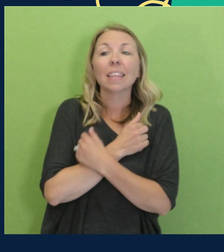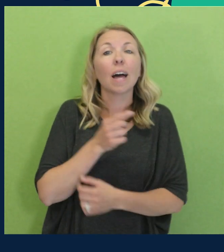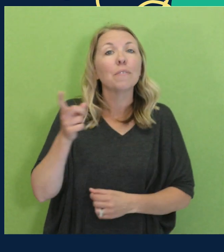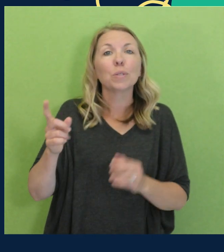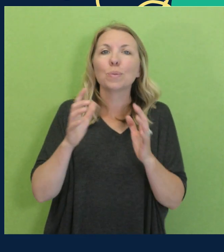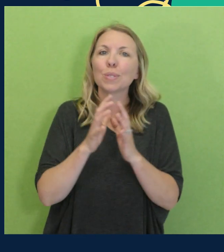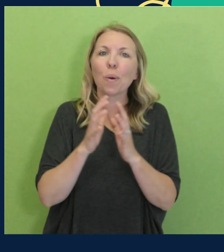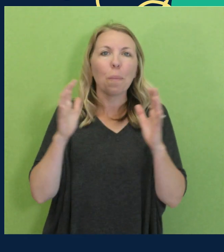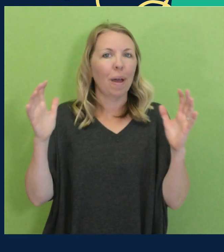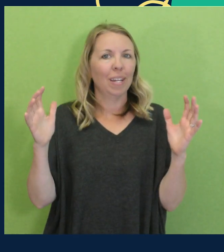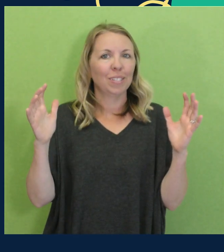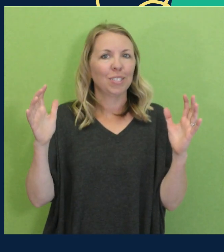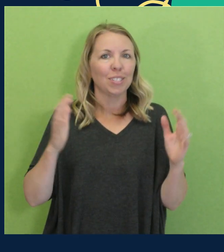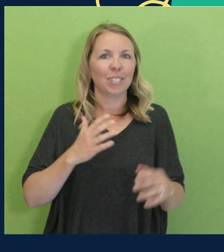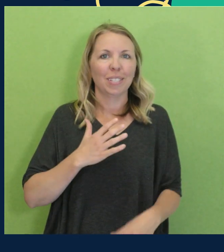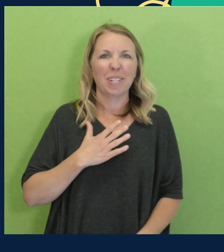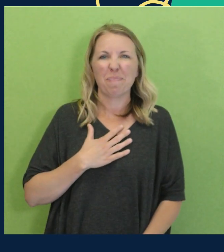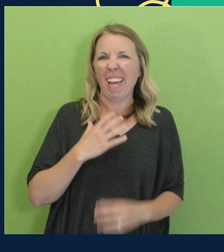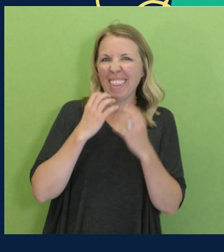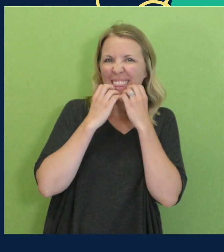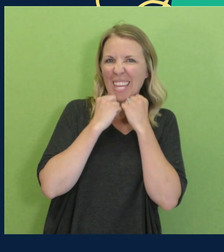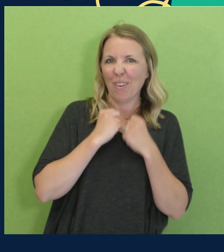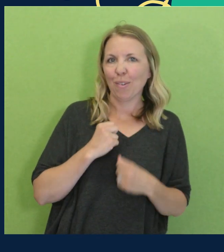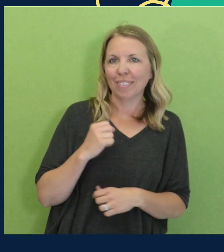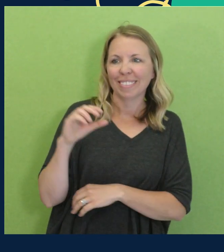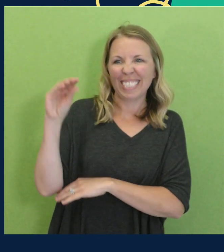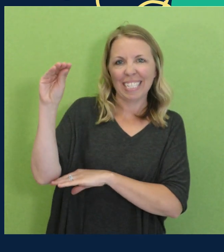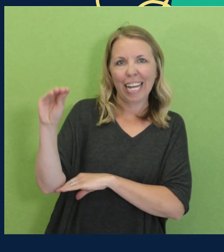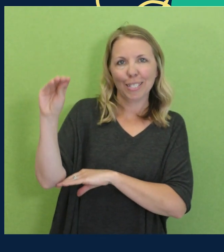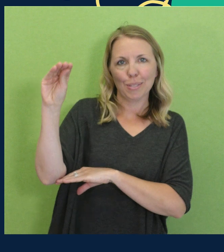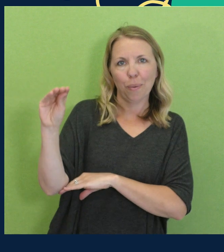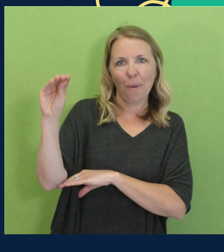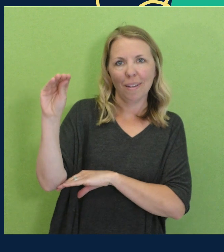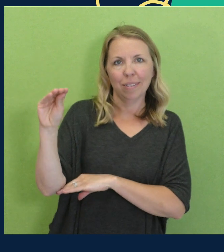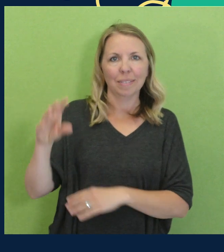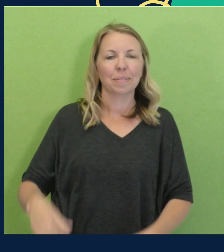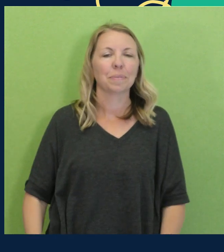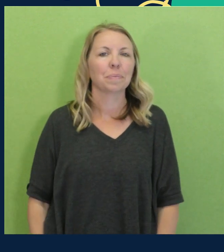I love you so much, little dinosaur.